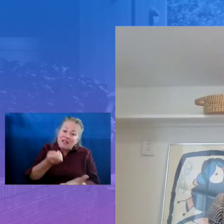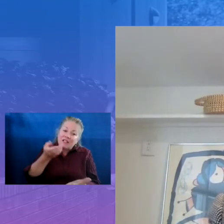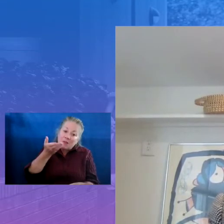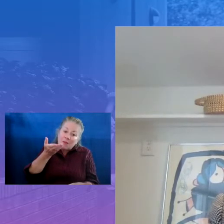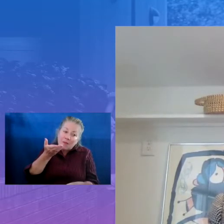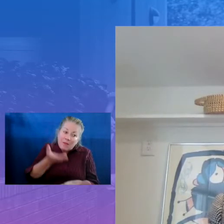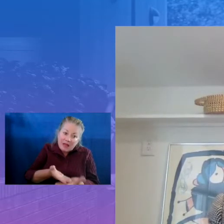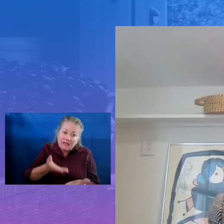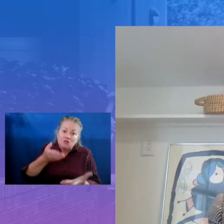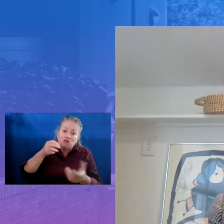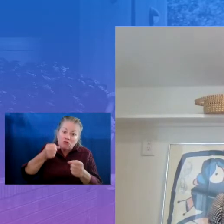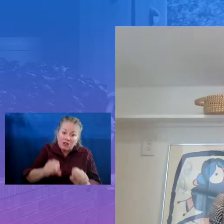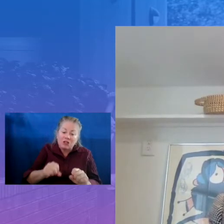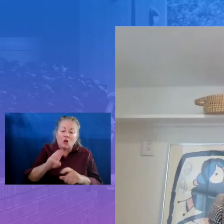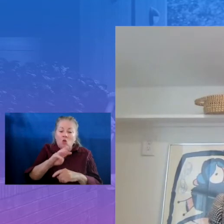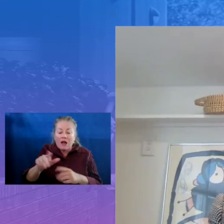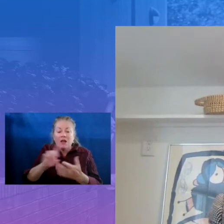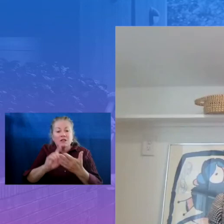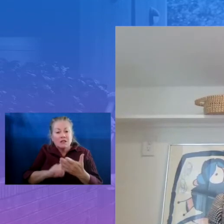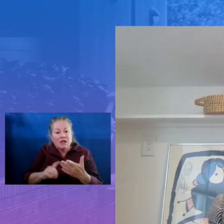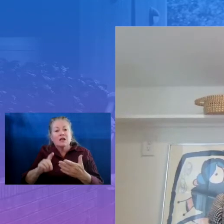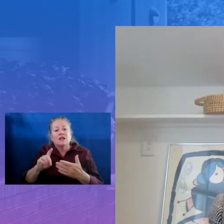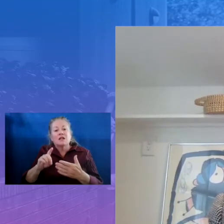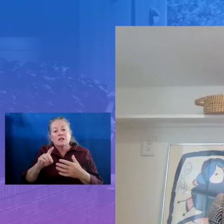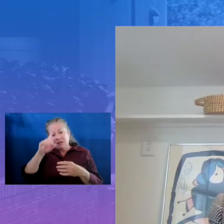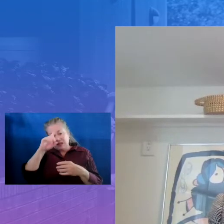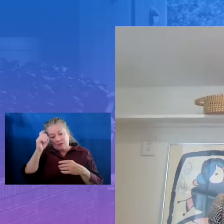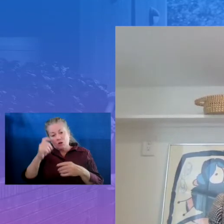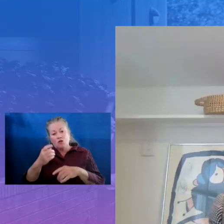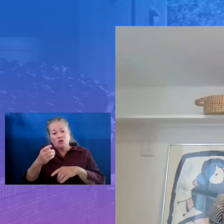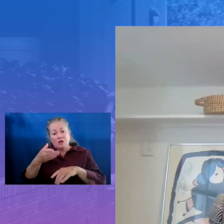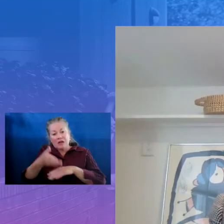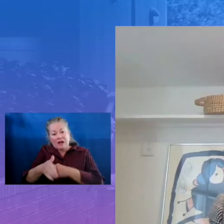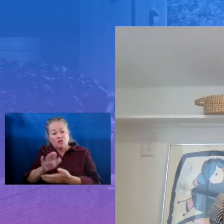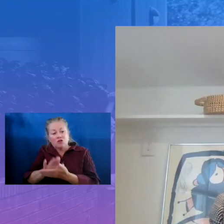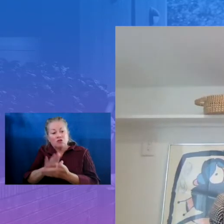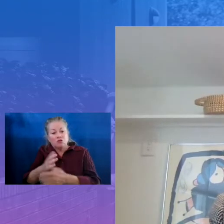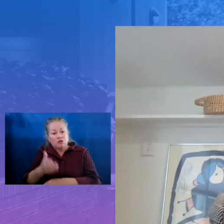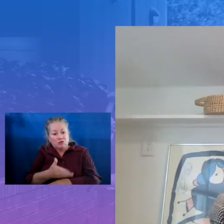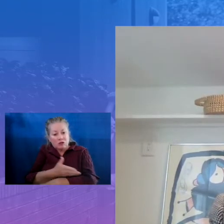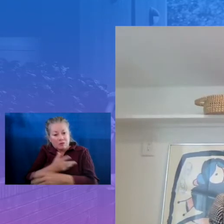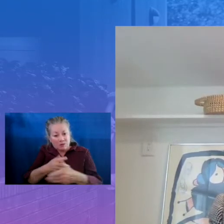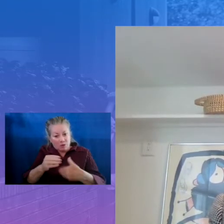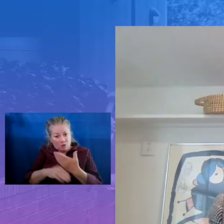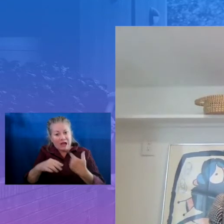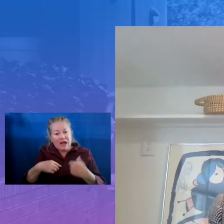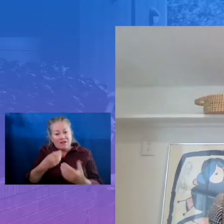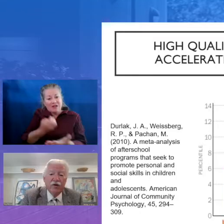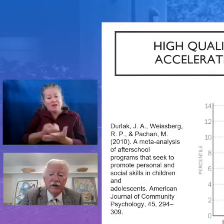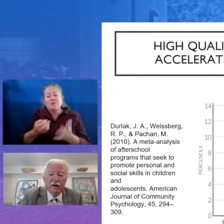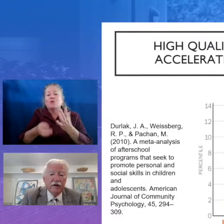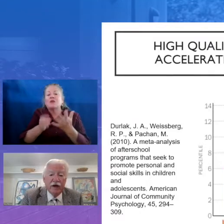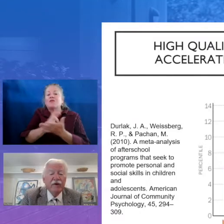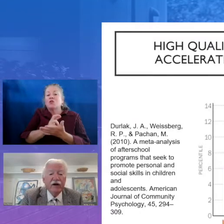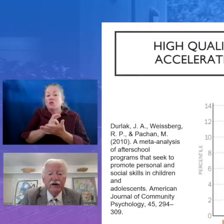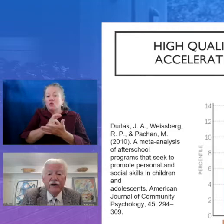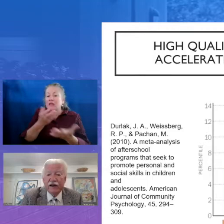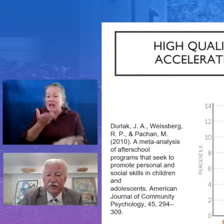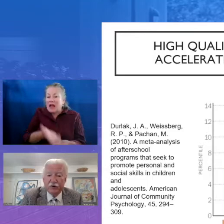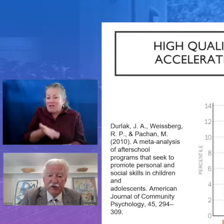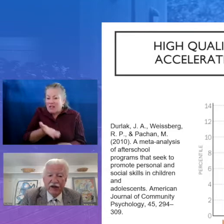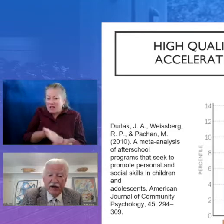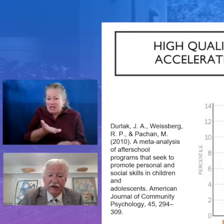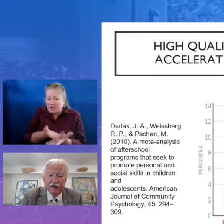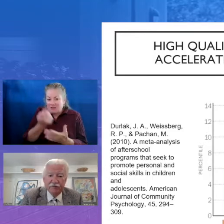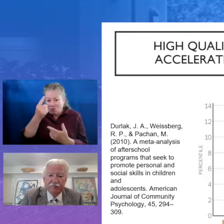afterschool and summer enrichment have the evidence. Let me review quickly this evidence for you by looking